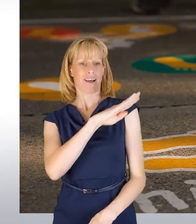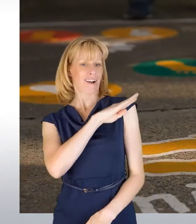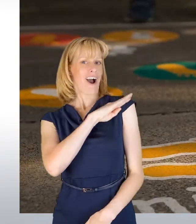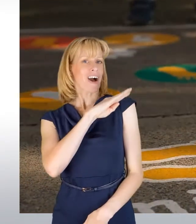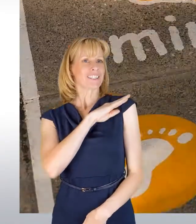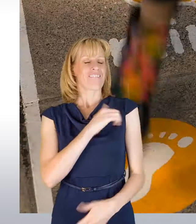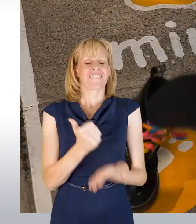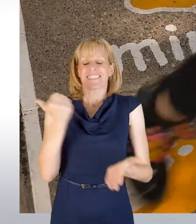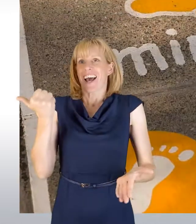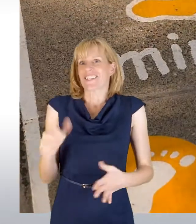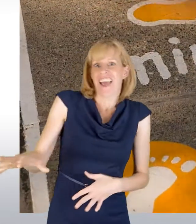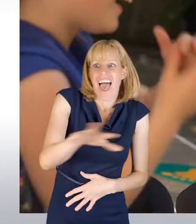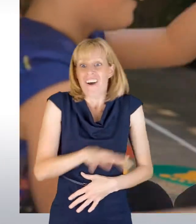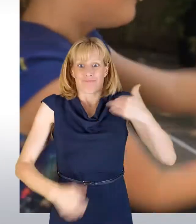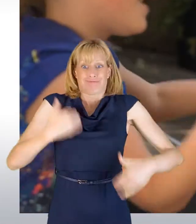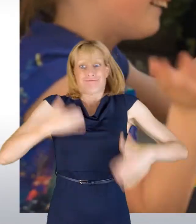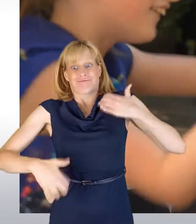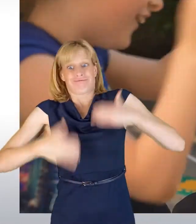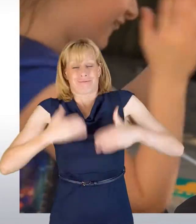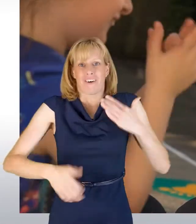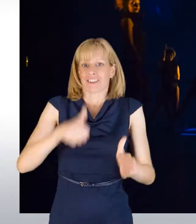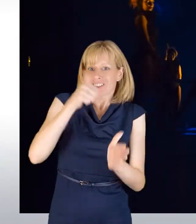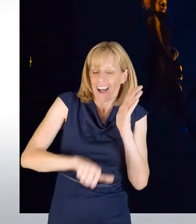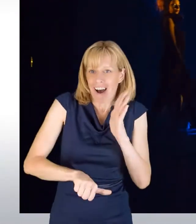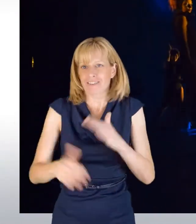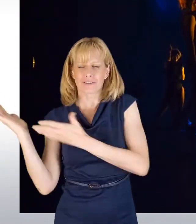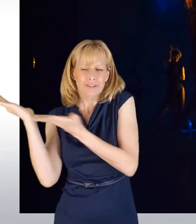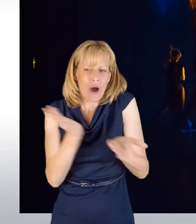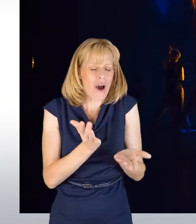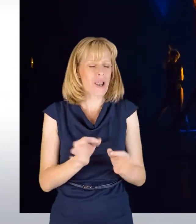before the show and an ideal retreat for restless little ones during the performance.